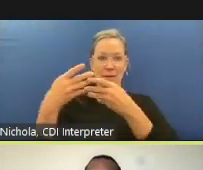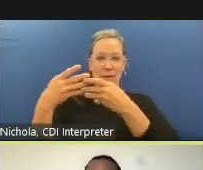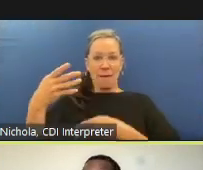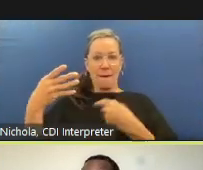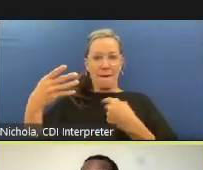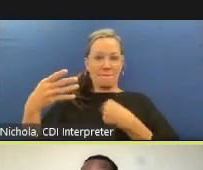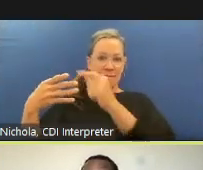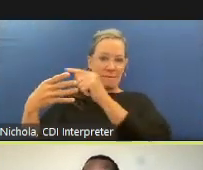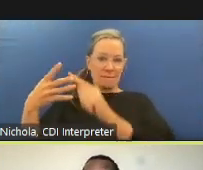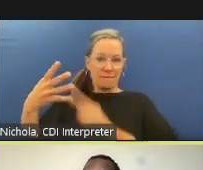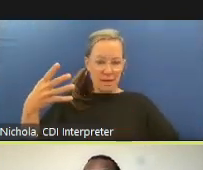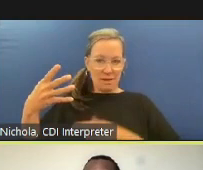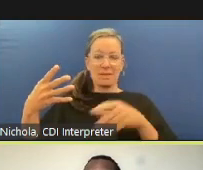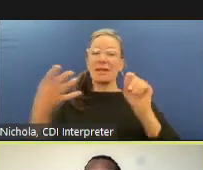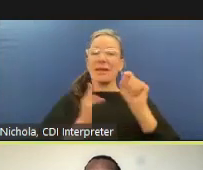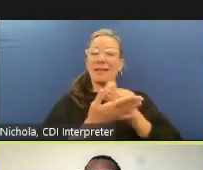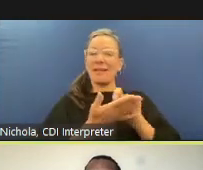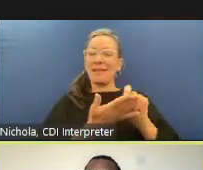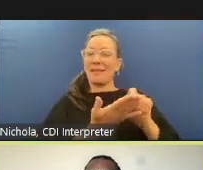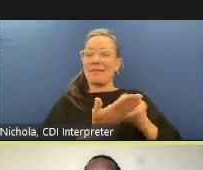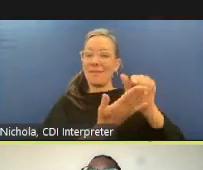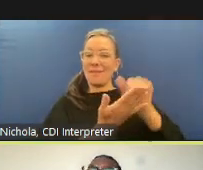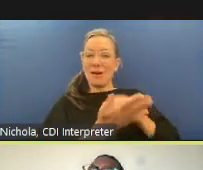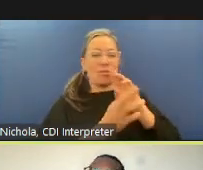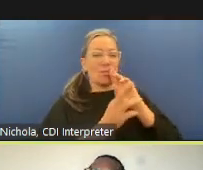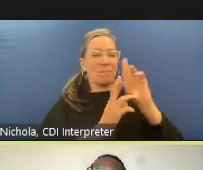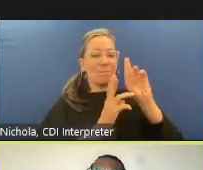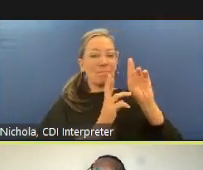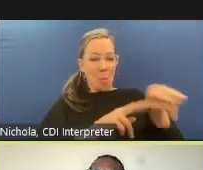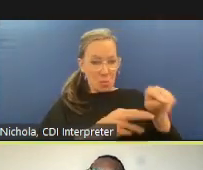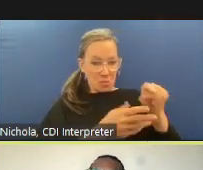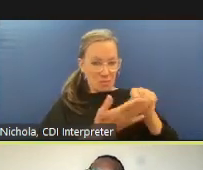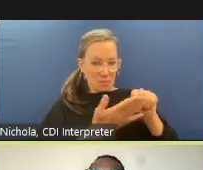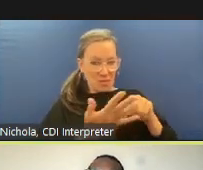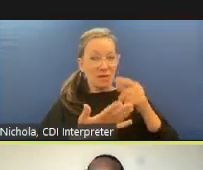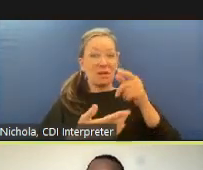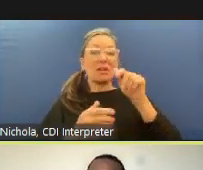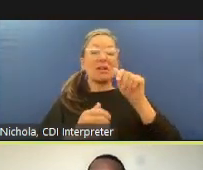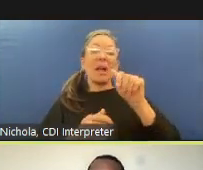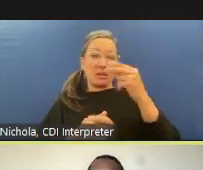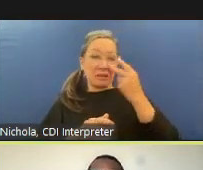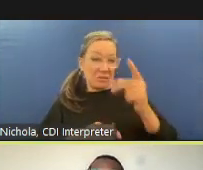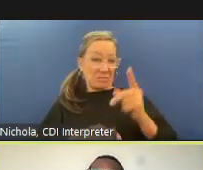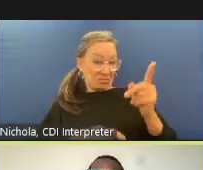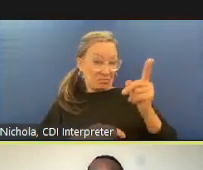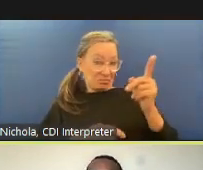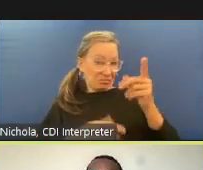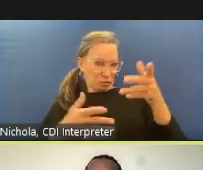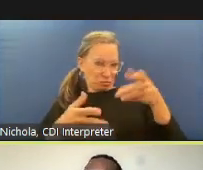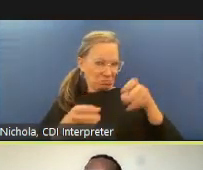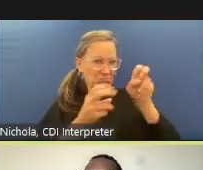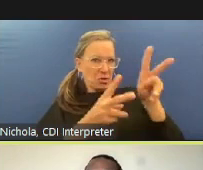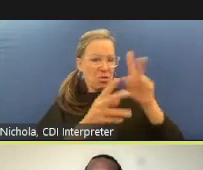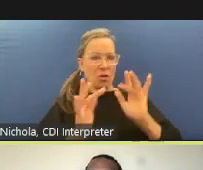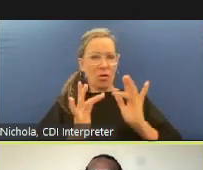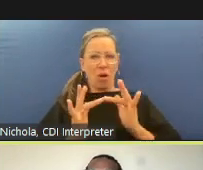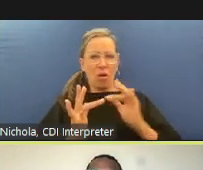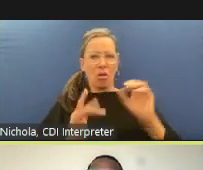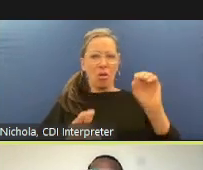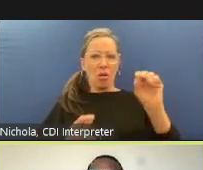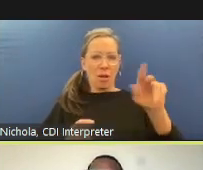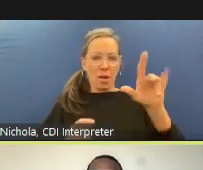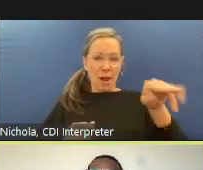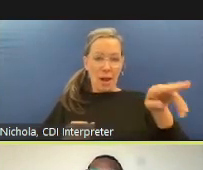available and i recommend to people who are thinking about these issues but one of the topics that they focused on there were six pillars and